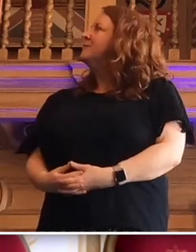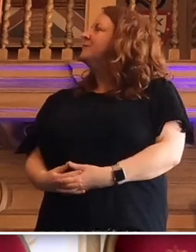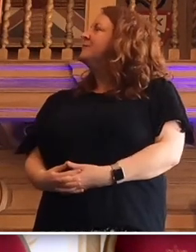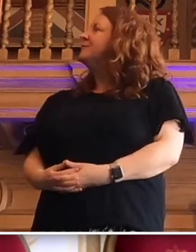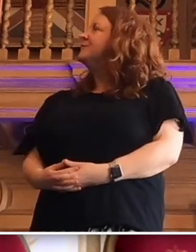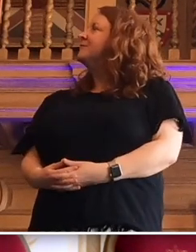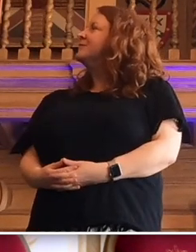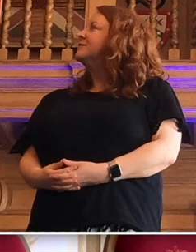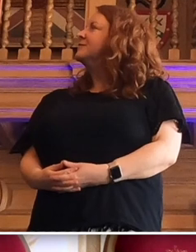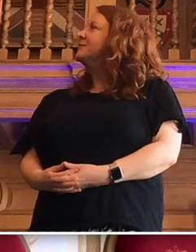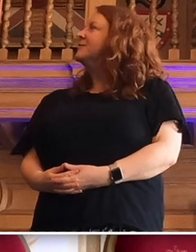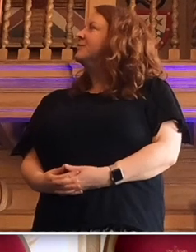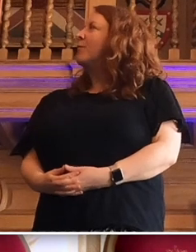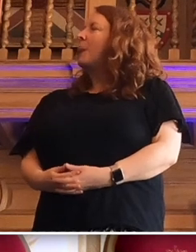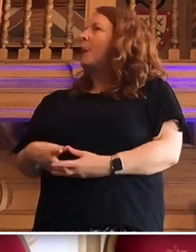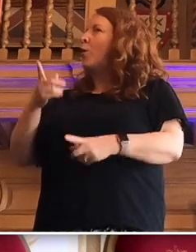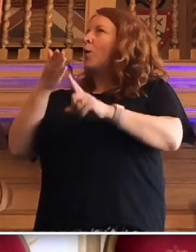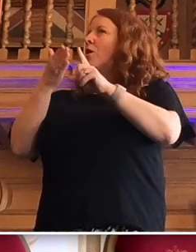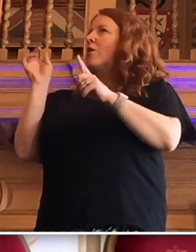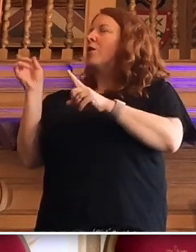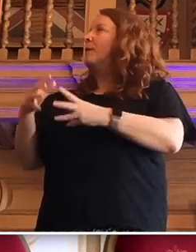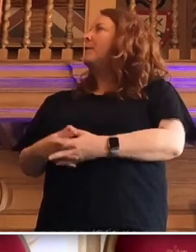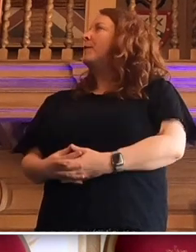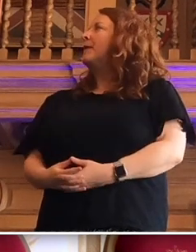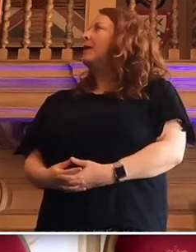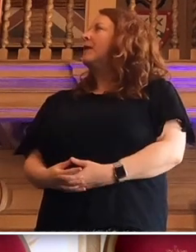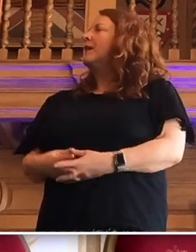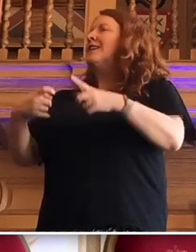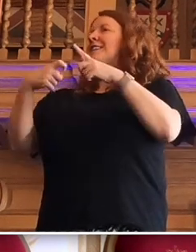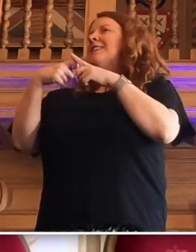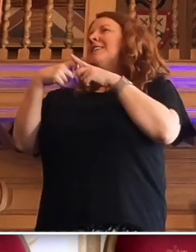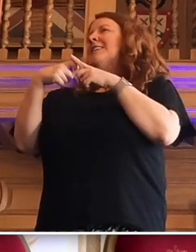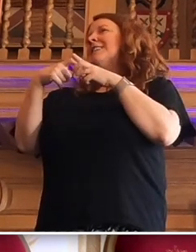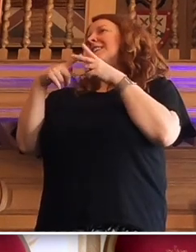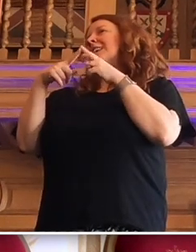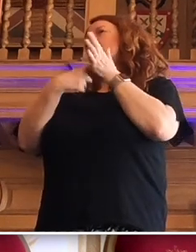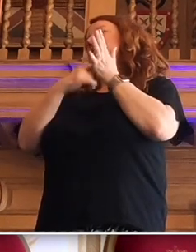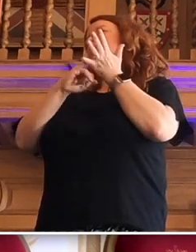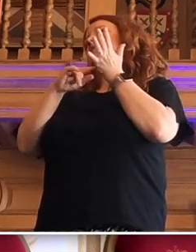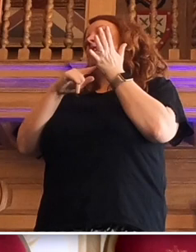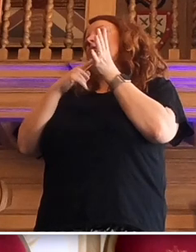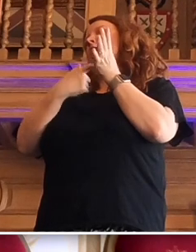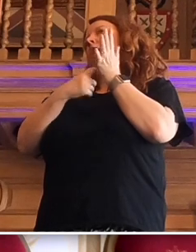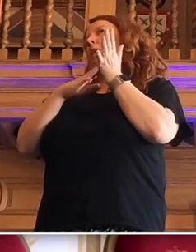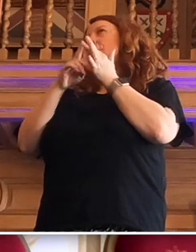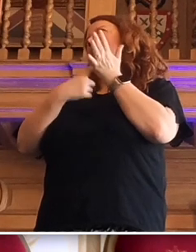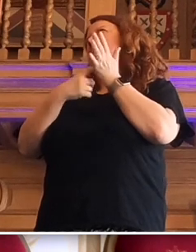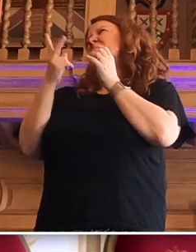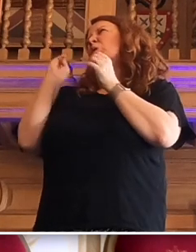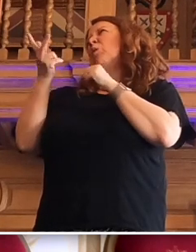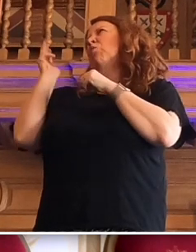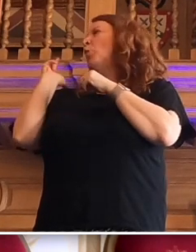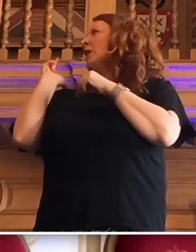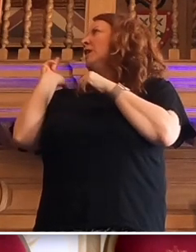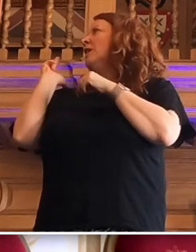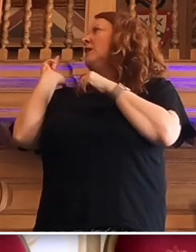You won't have noticed this, but Keir Starmer a couple of weeks ago, three weeks ago now probably,